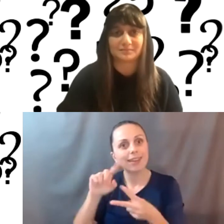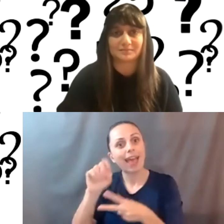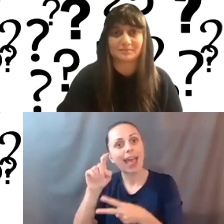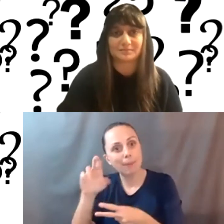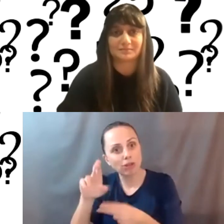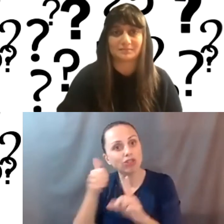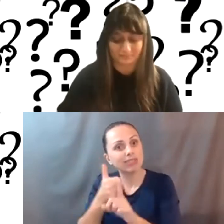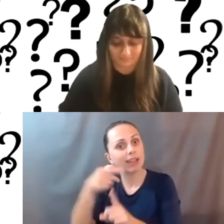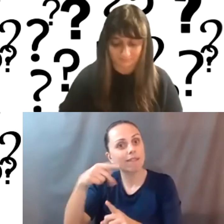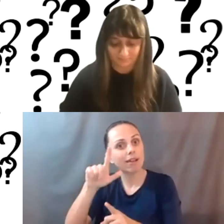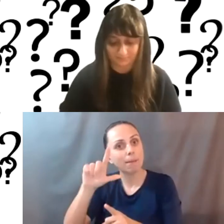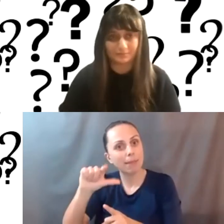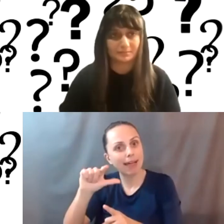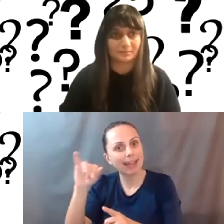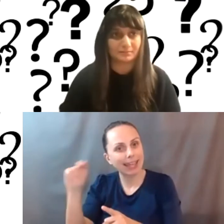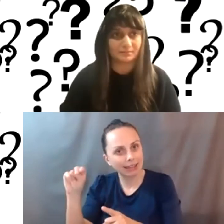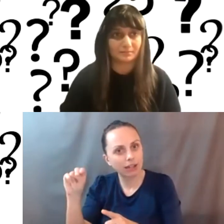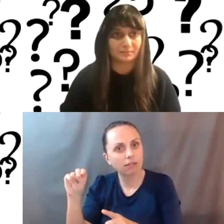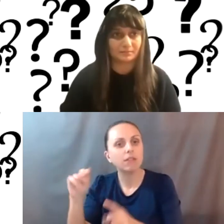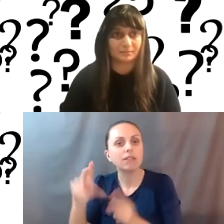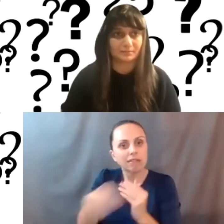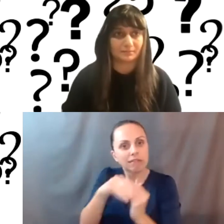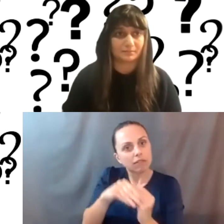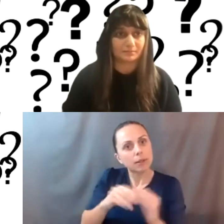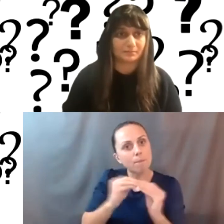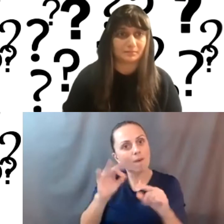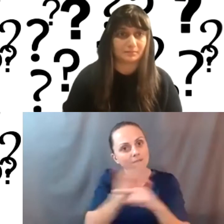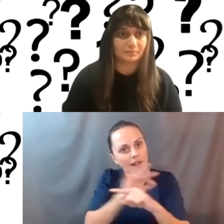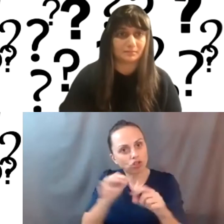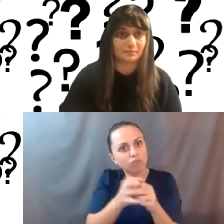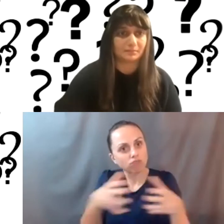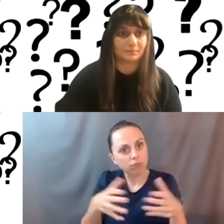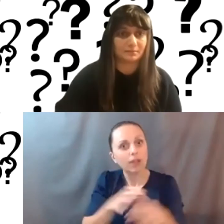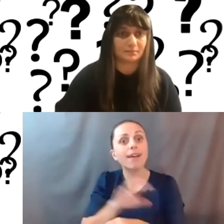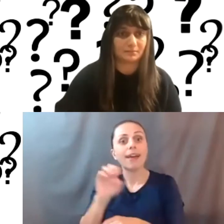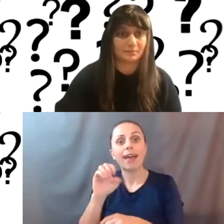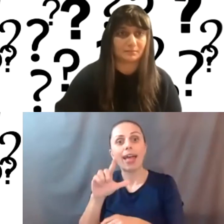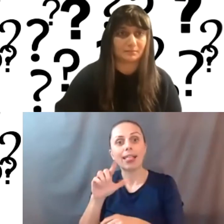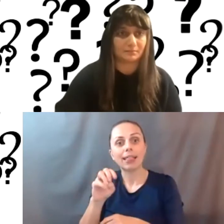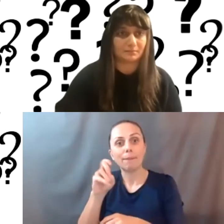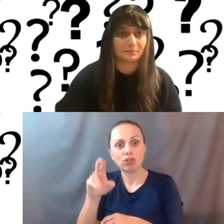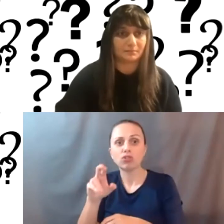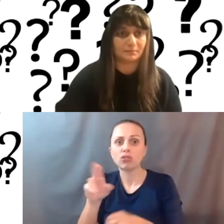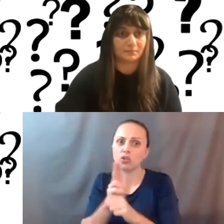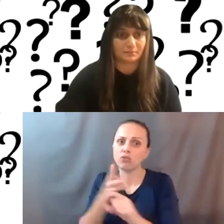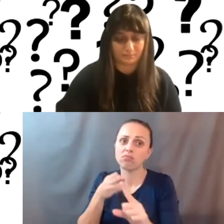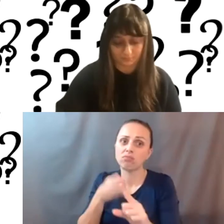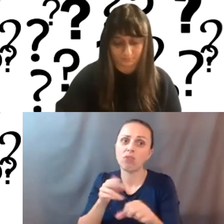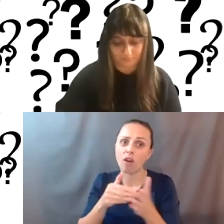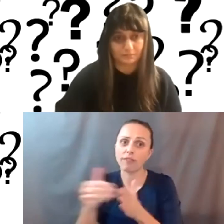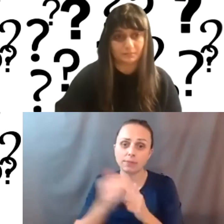add on to the core aspect of WordPress that extends functionality. Elementor is a great one. I do, uh, use that a lot. Um,